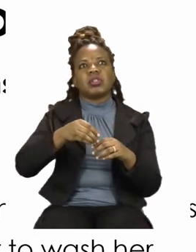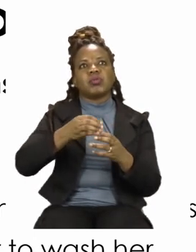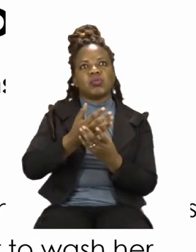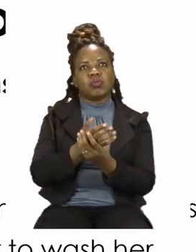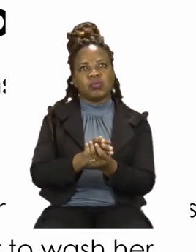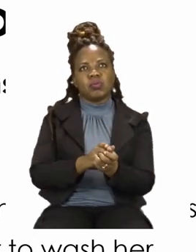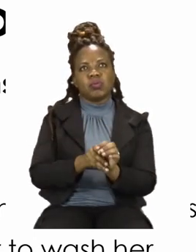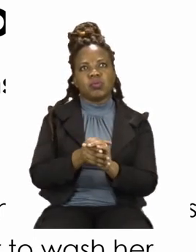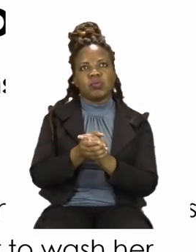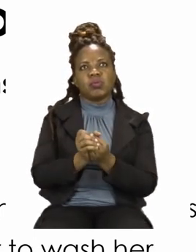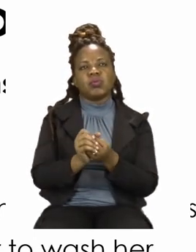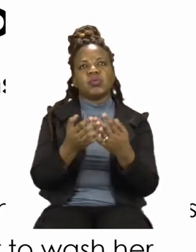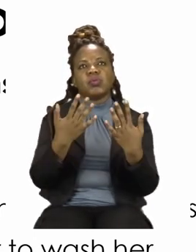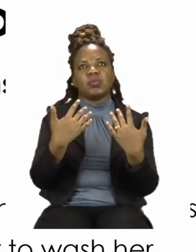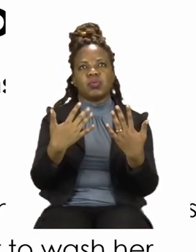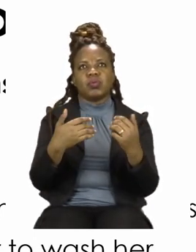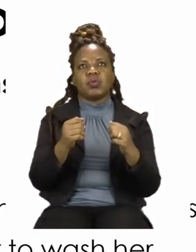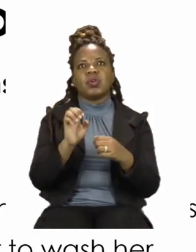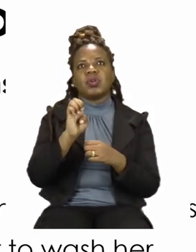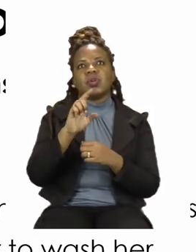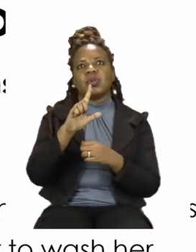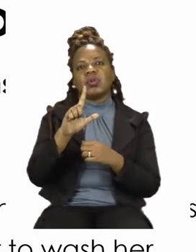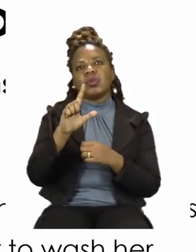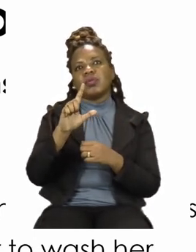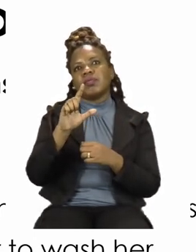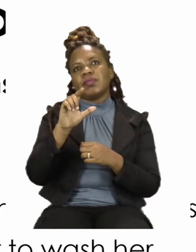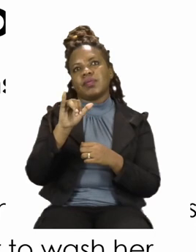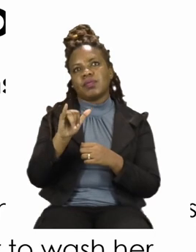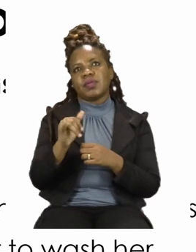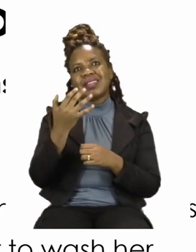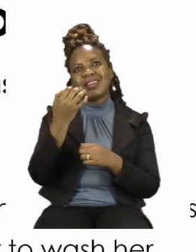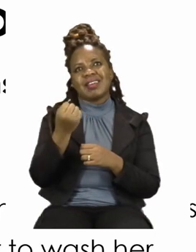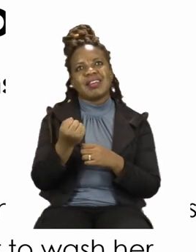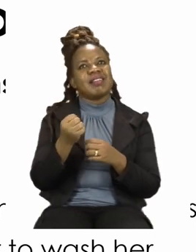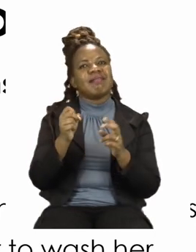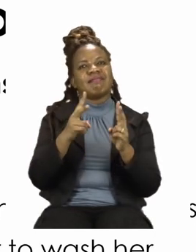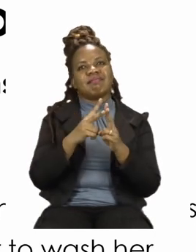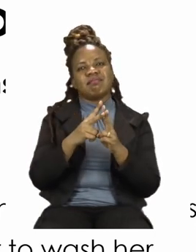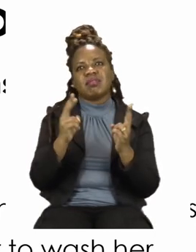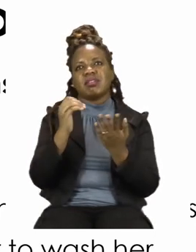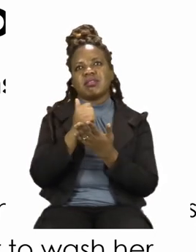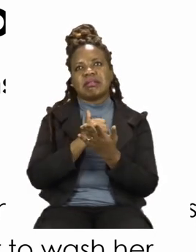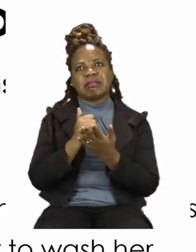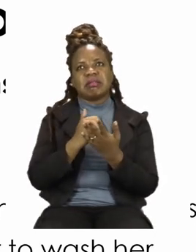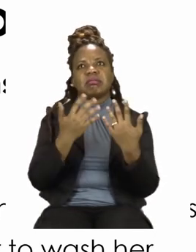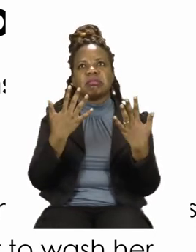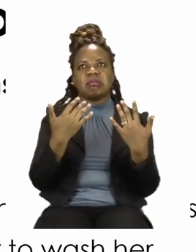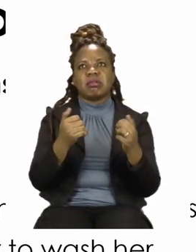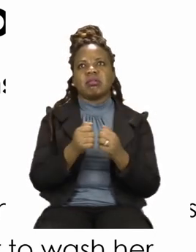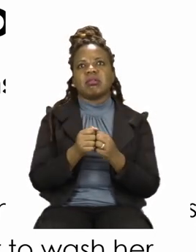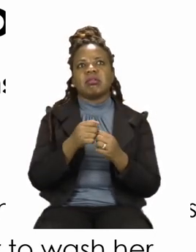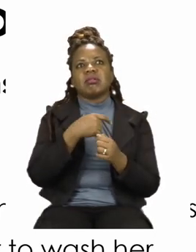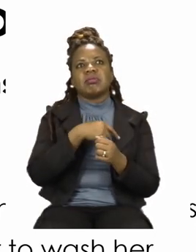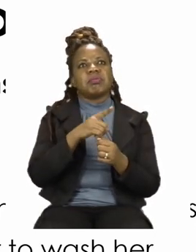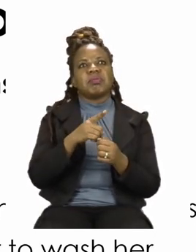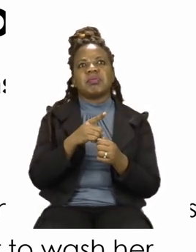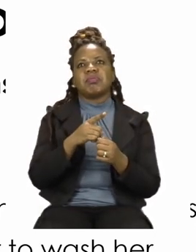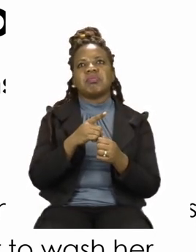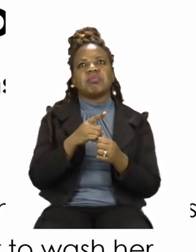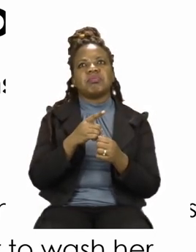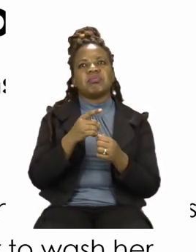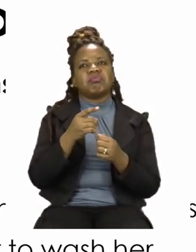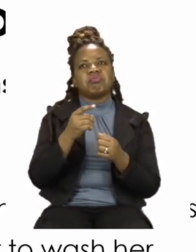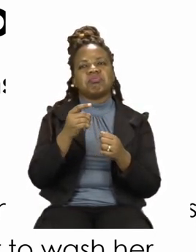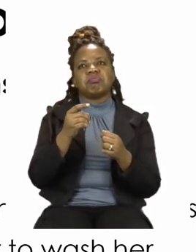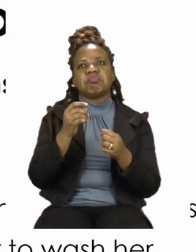hands. Germs cannot live on her hands. Wow! Ellie